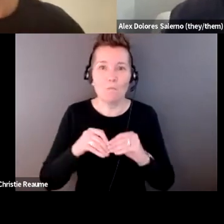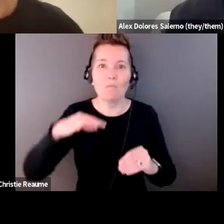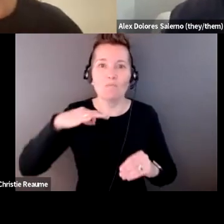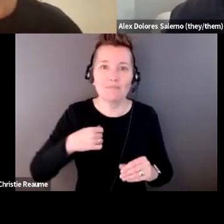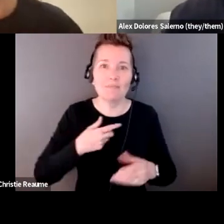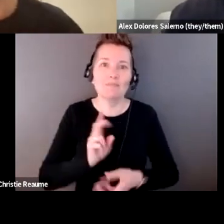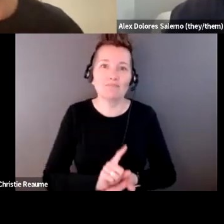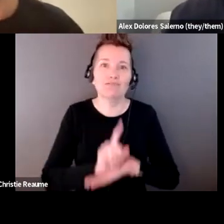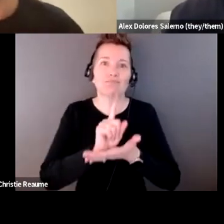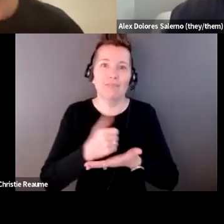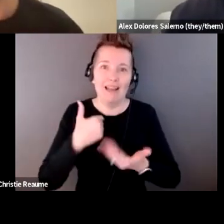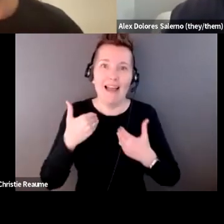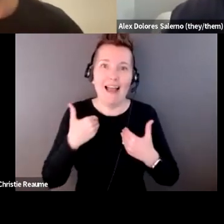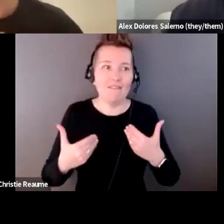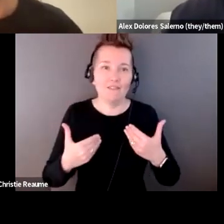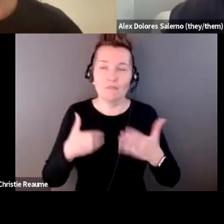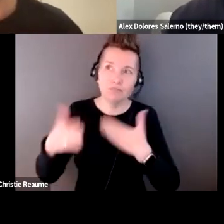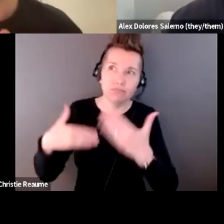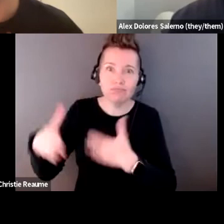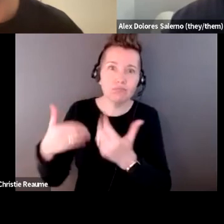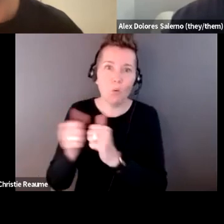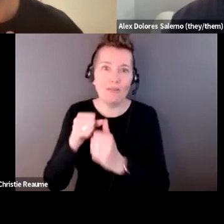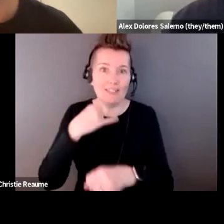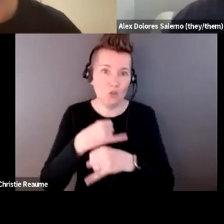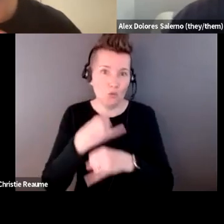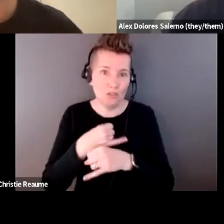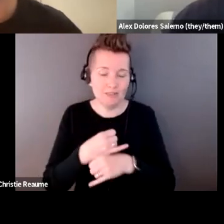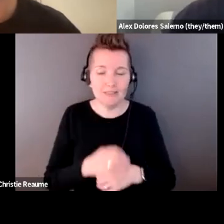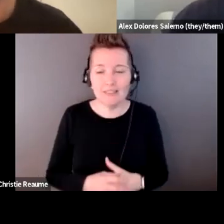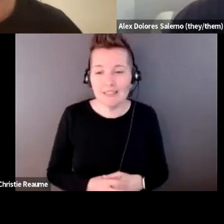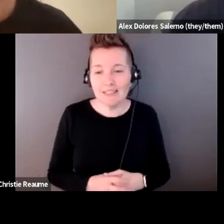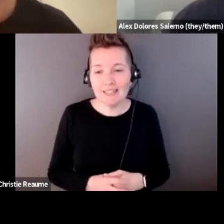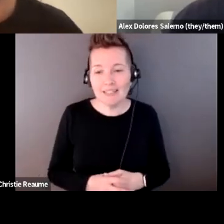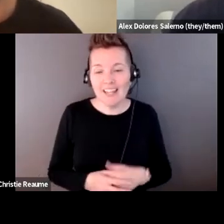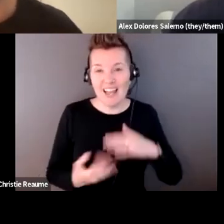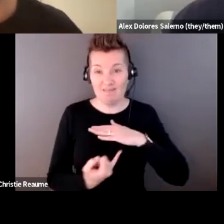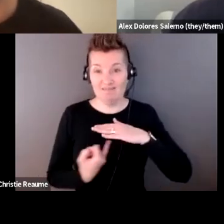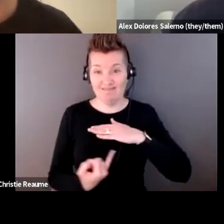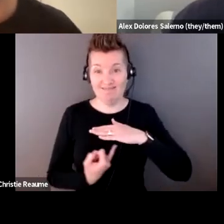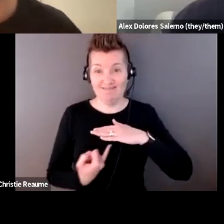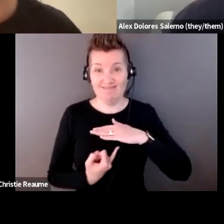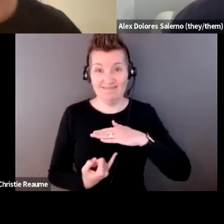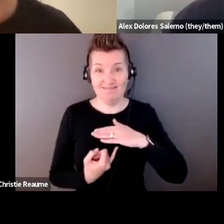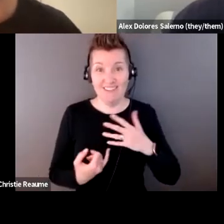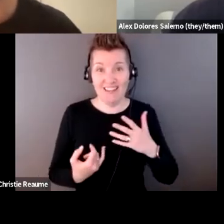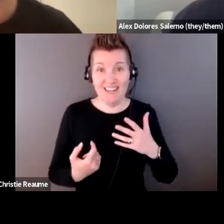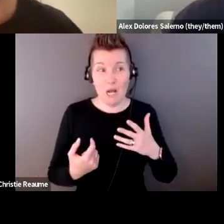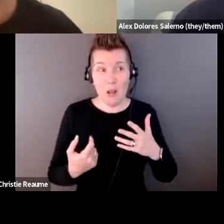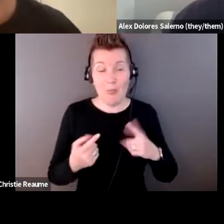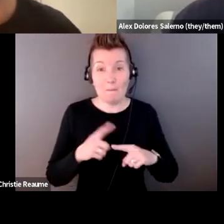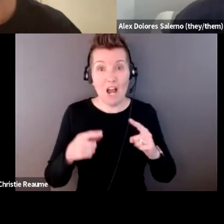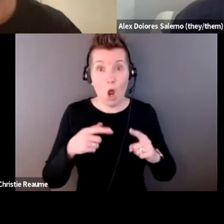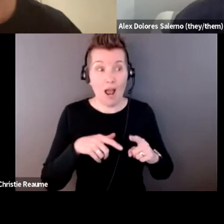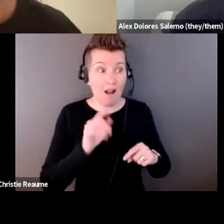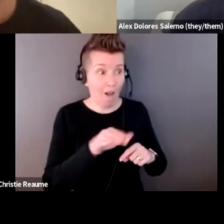Yeah, and then you know just being being inside alone being with like myself I've also I have a lot of artwork that I've been collecting by other sick and